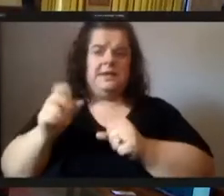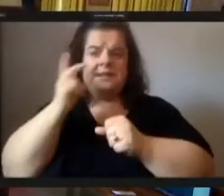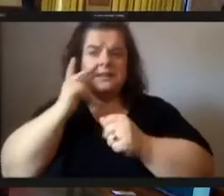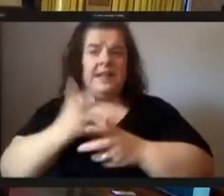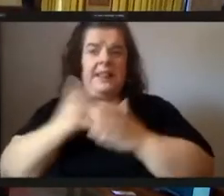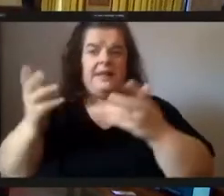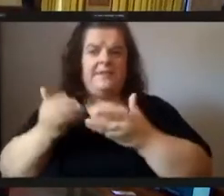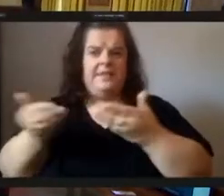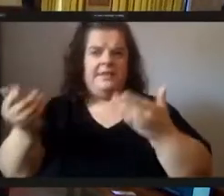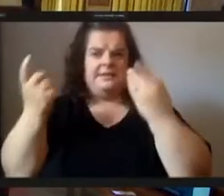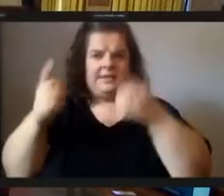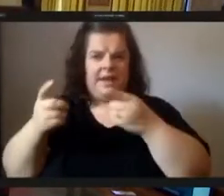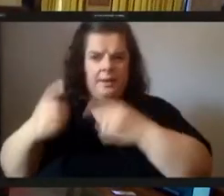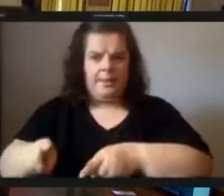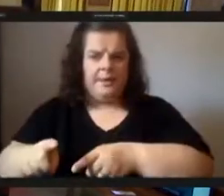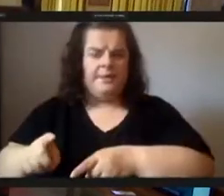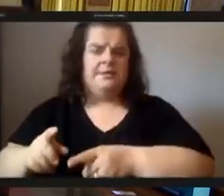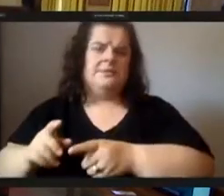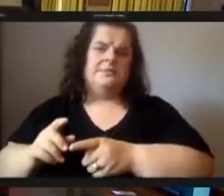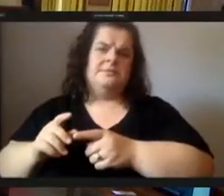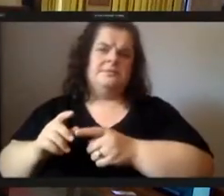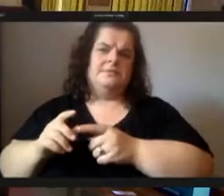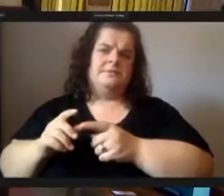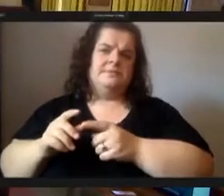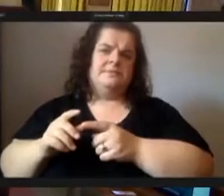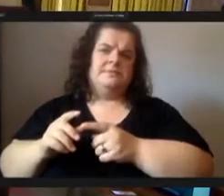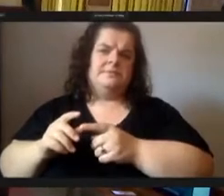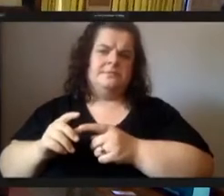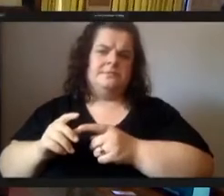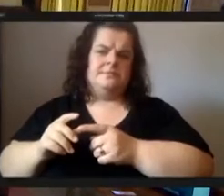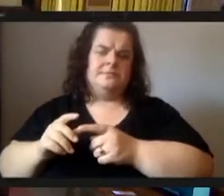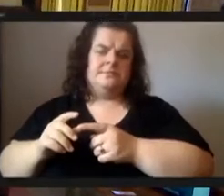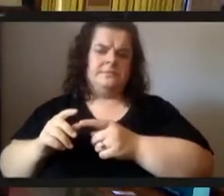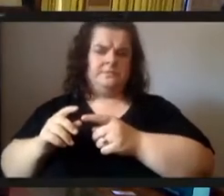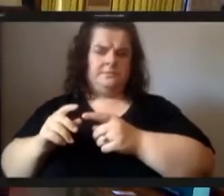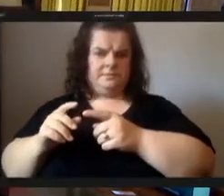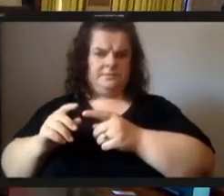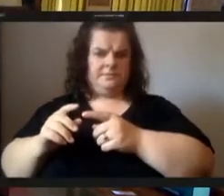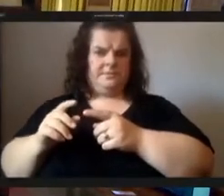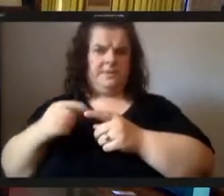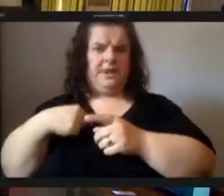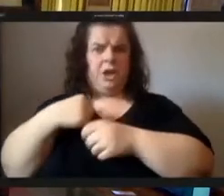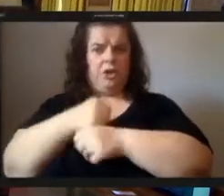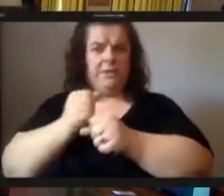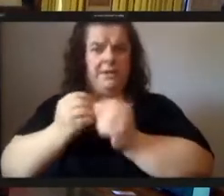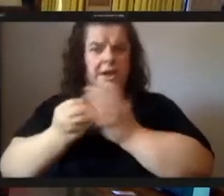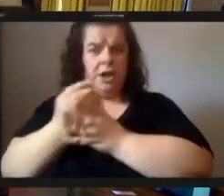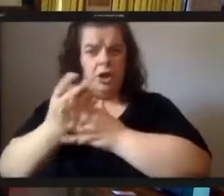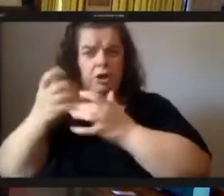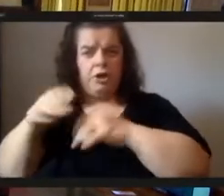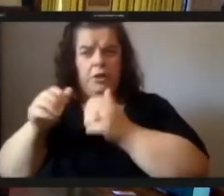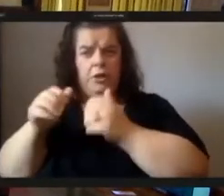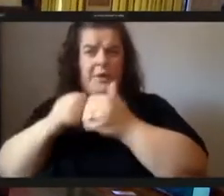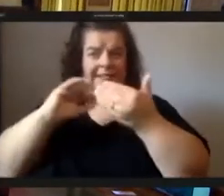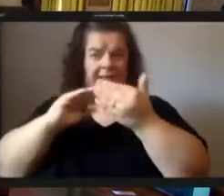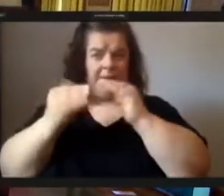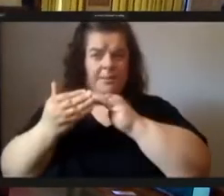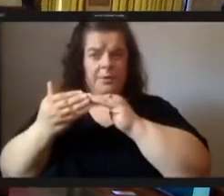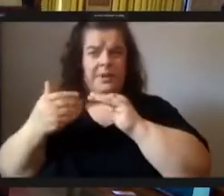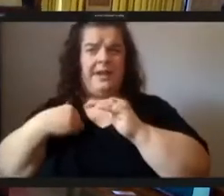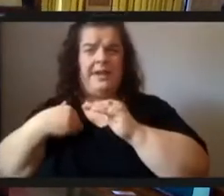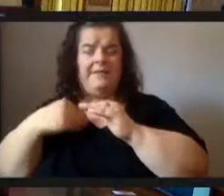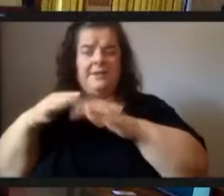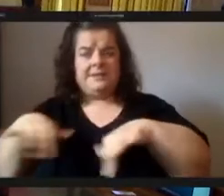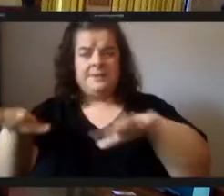people in the home school i'm also a member for the children and i created the garden with the community so that we would have a space